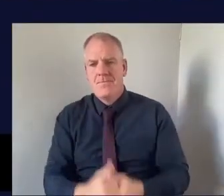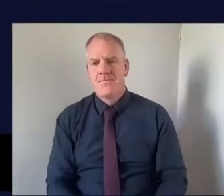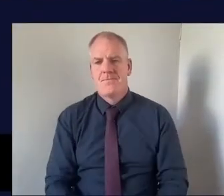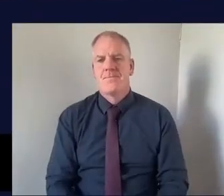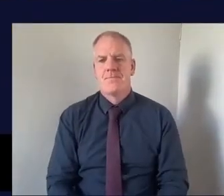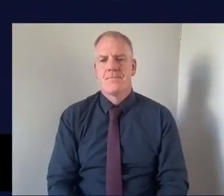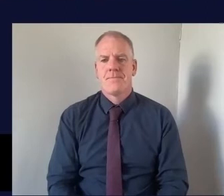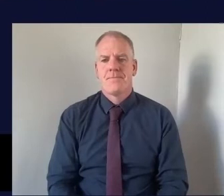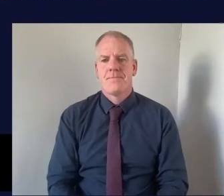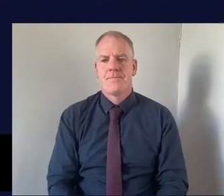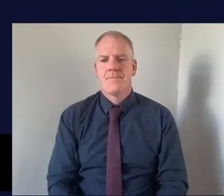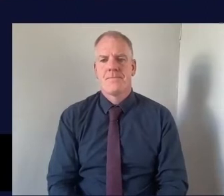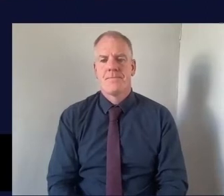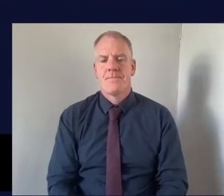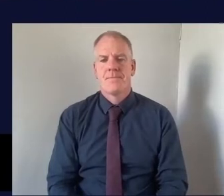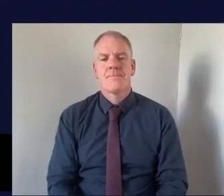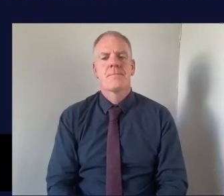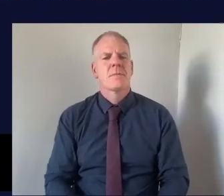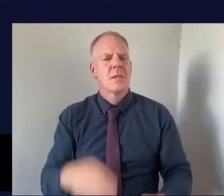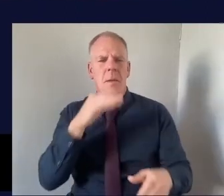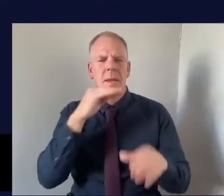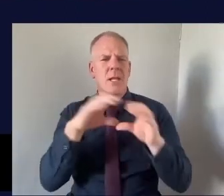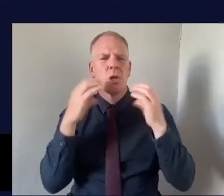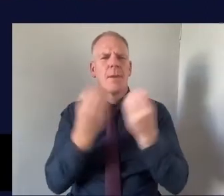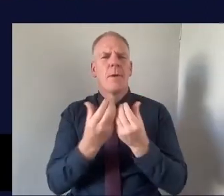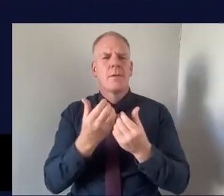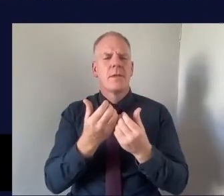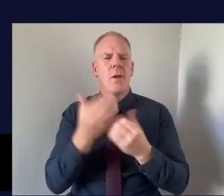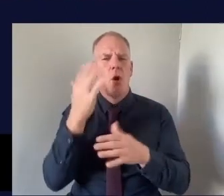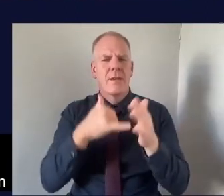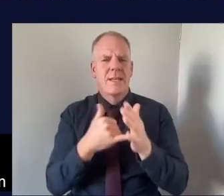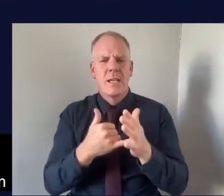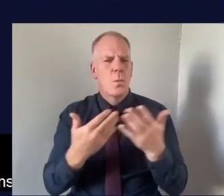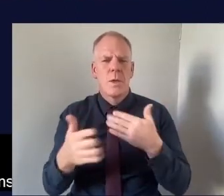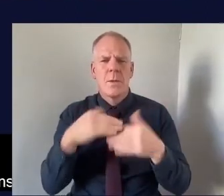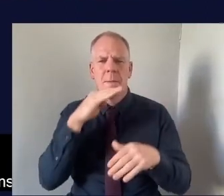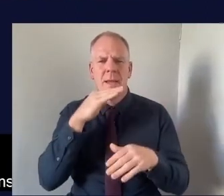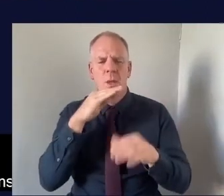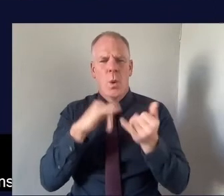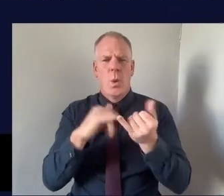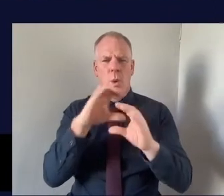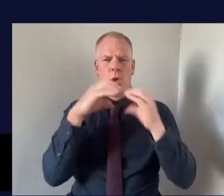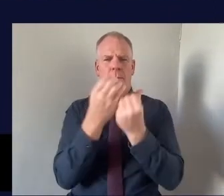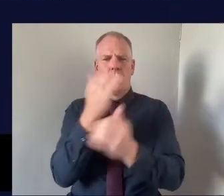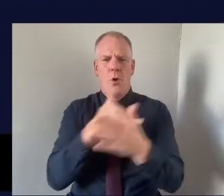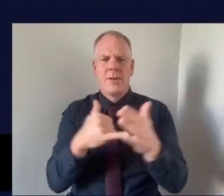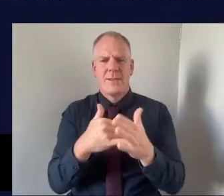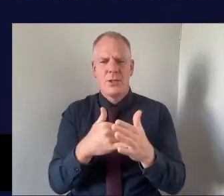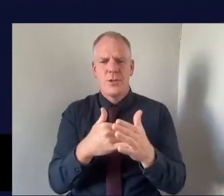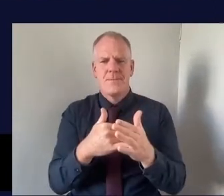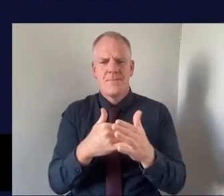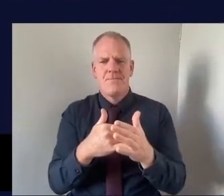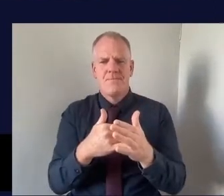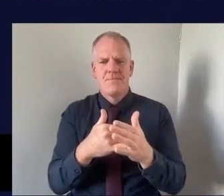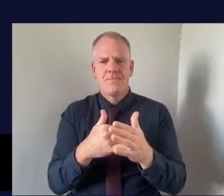What do you mean when you say community-based organisations you know who exactly are those people that you would like to see